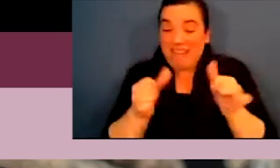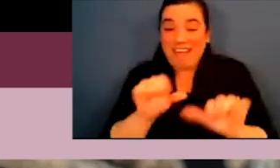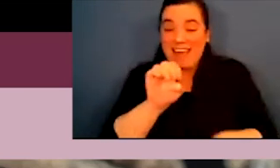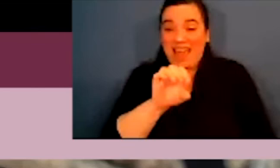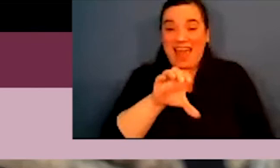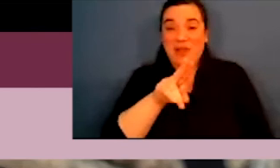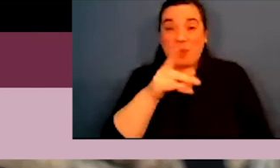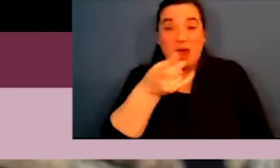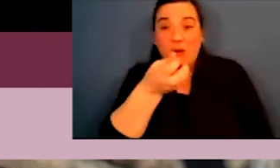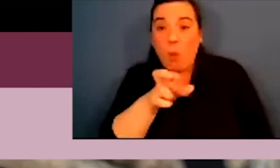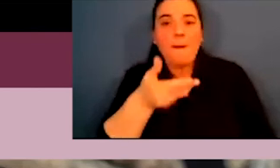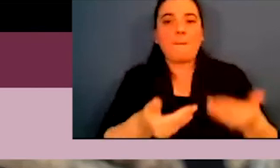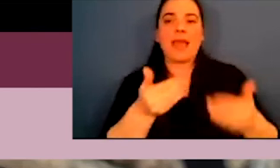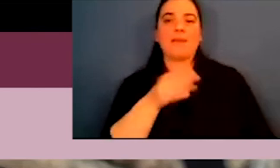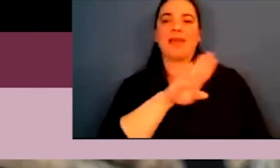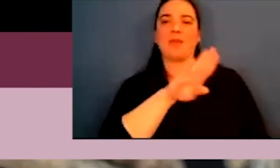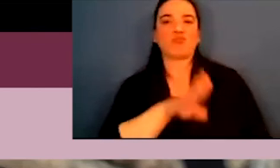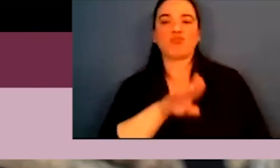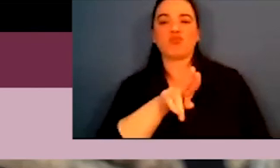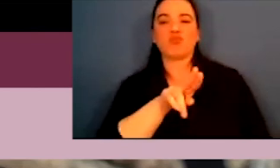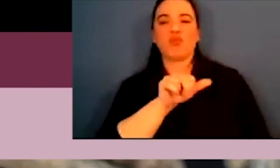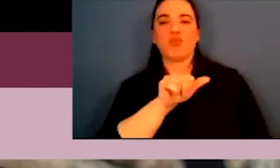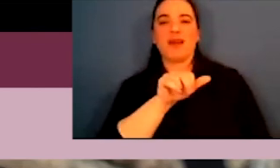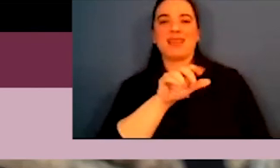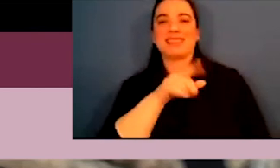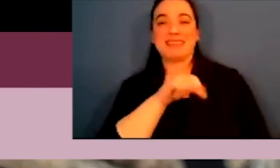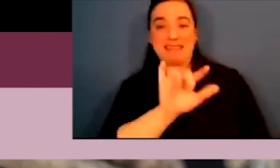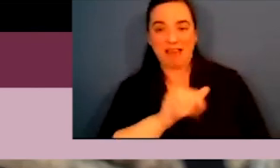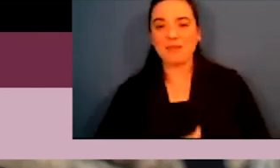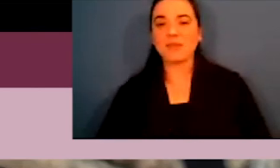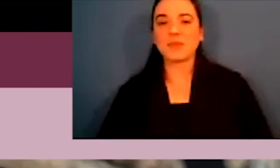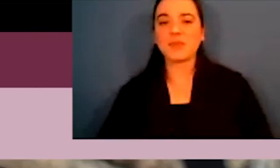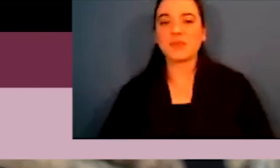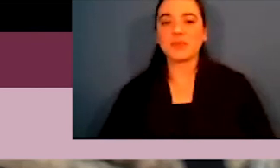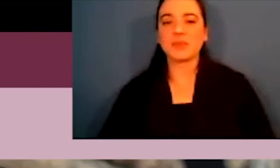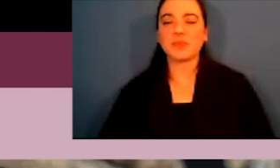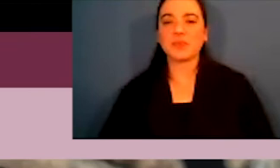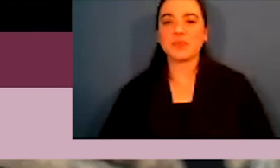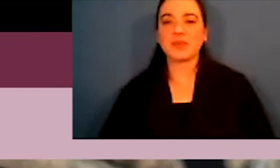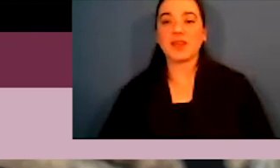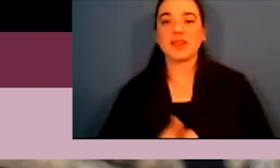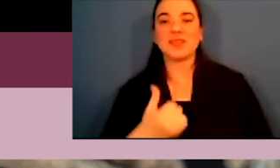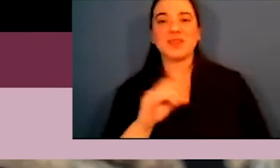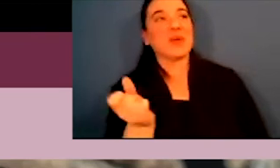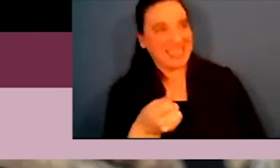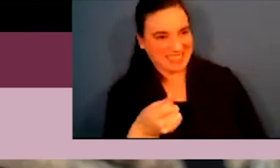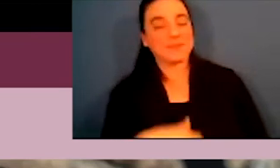it also in Ecuador or in Brazil. So then we